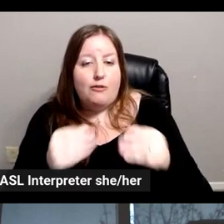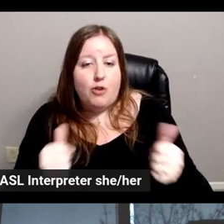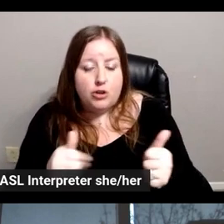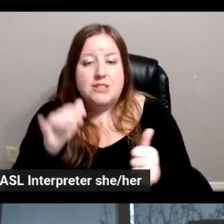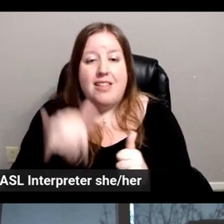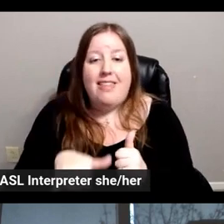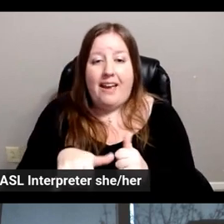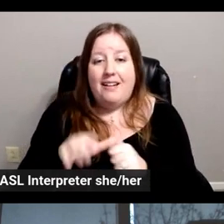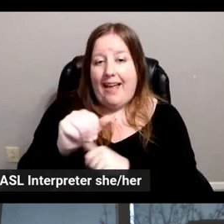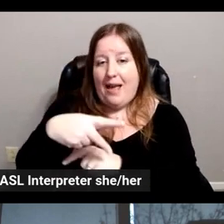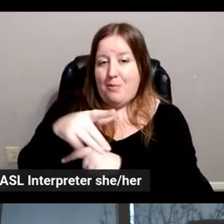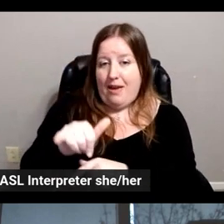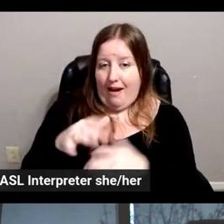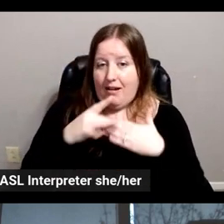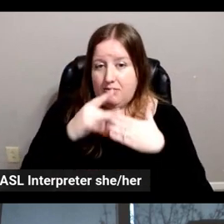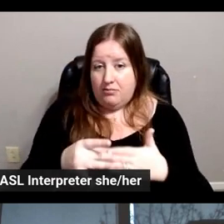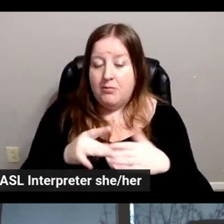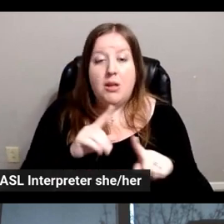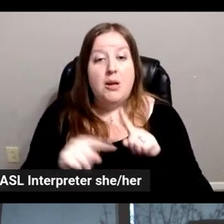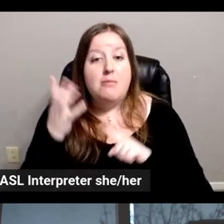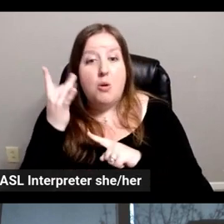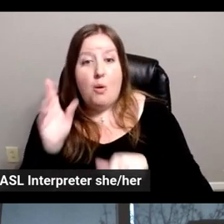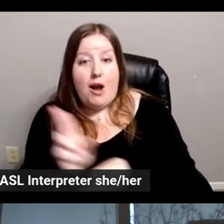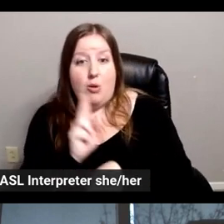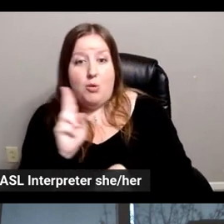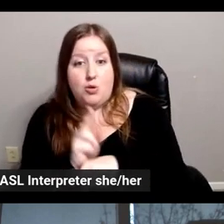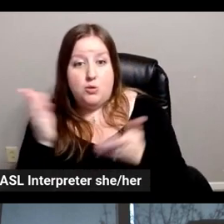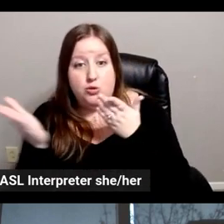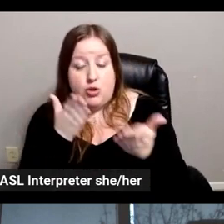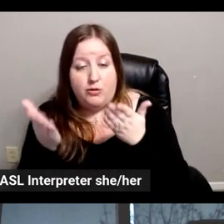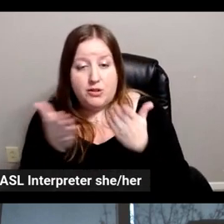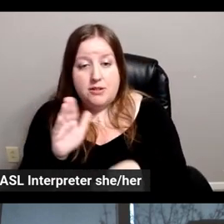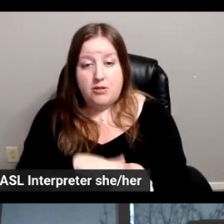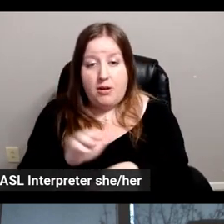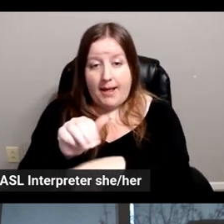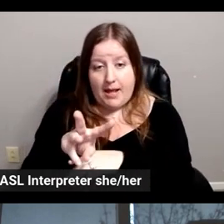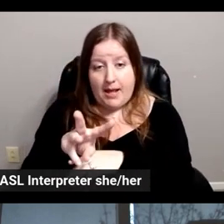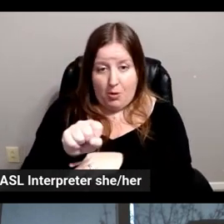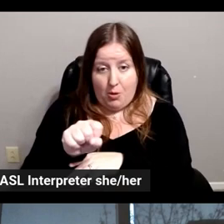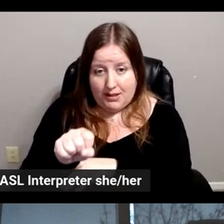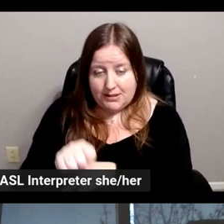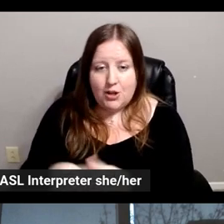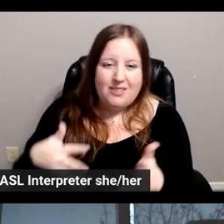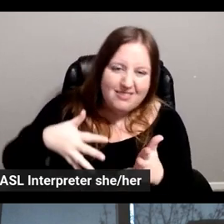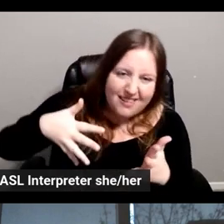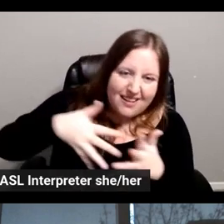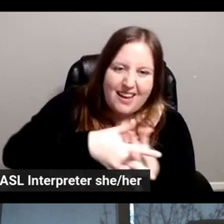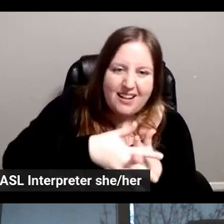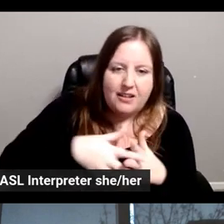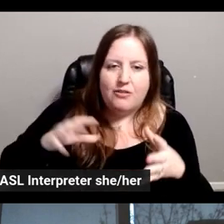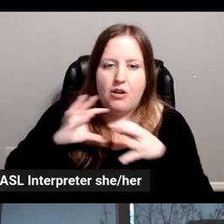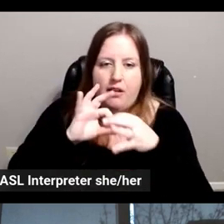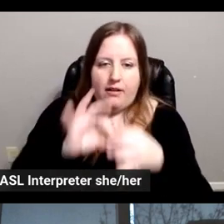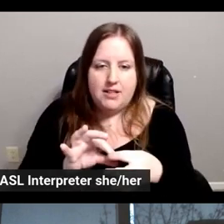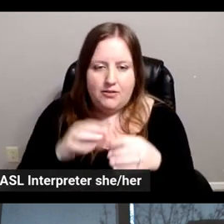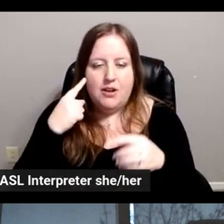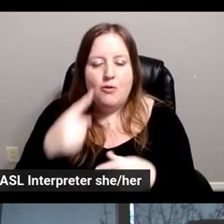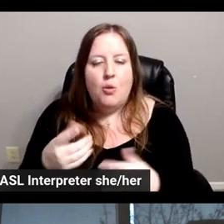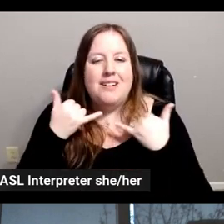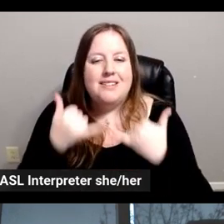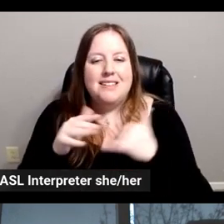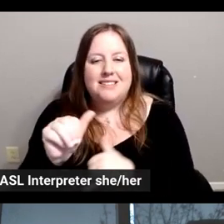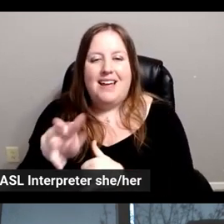driven. But what is really cool about why you would use these services on AWS is the native connectivity that it has to existing AWS